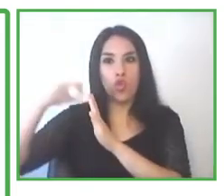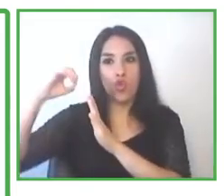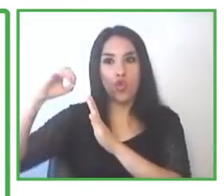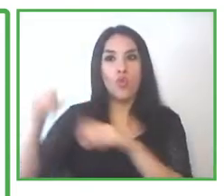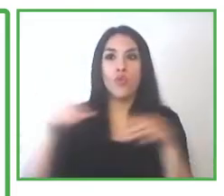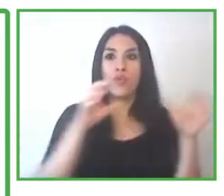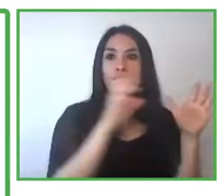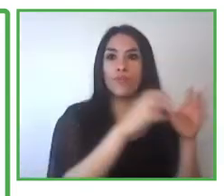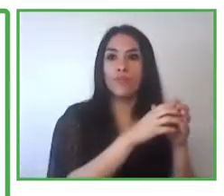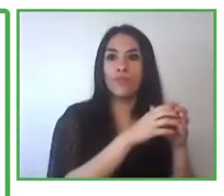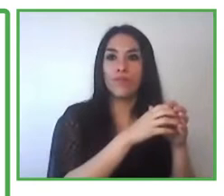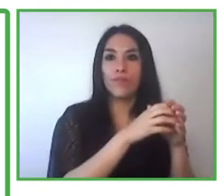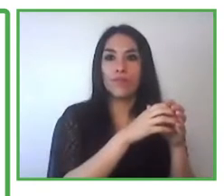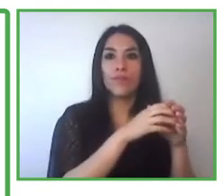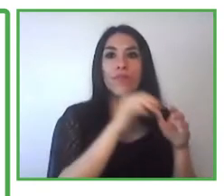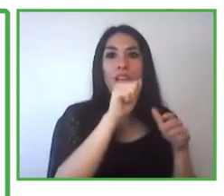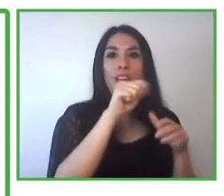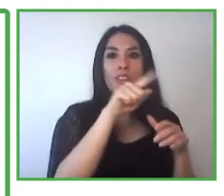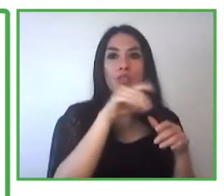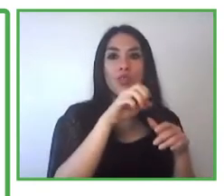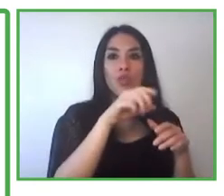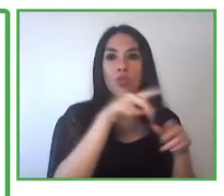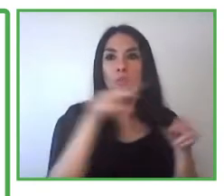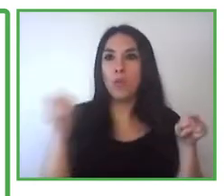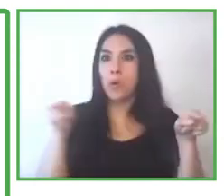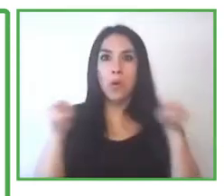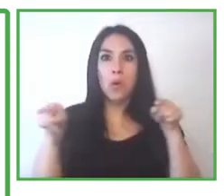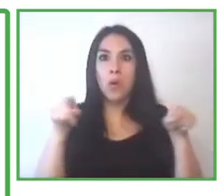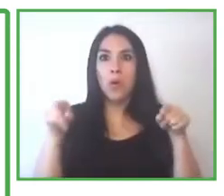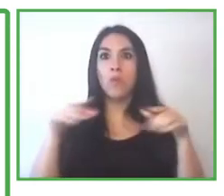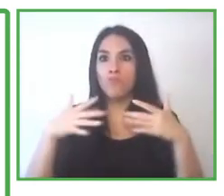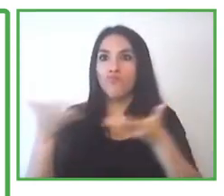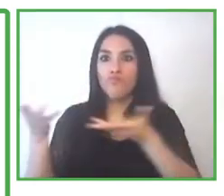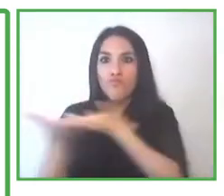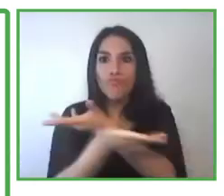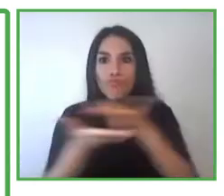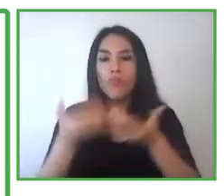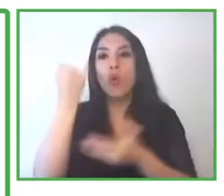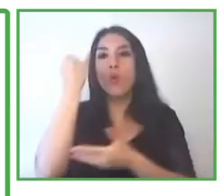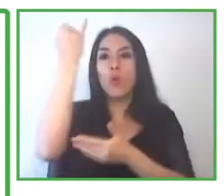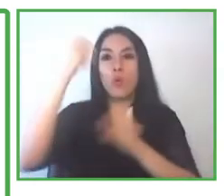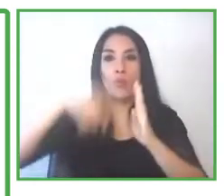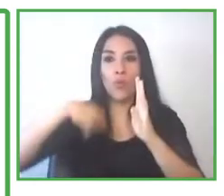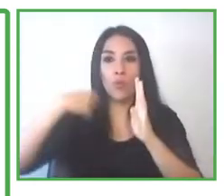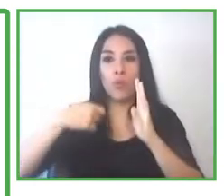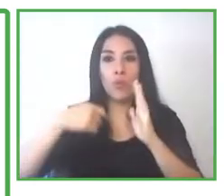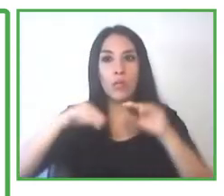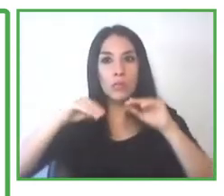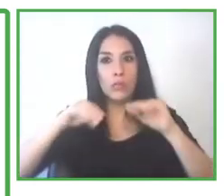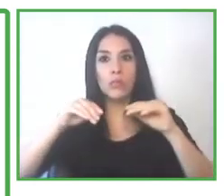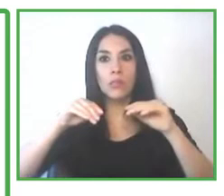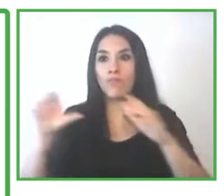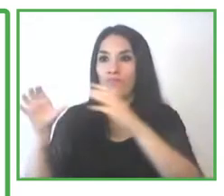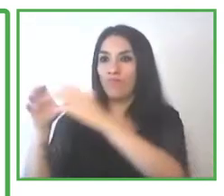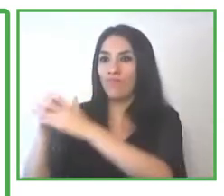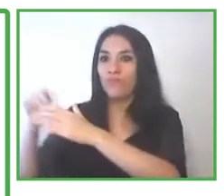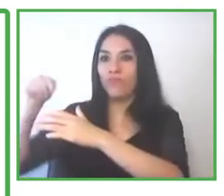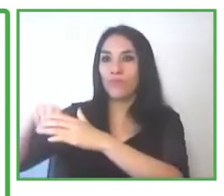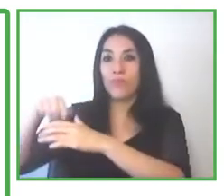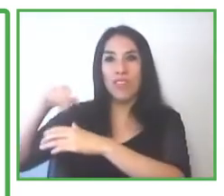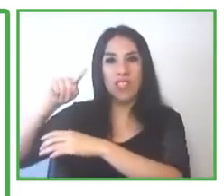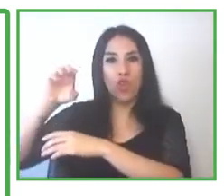create the Zero Project Impact Transfer Program. Zero Project, on one side, is focused on finding and